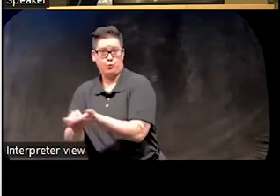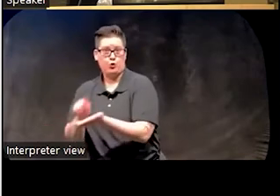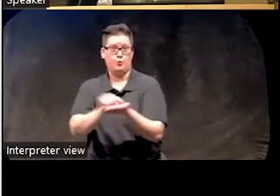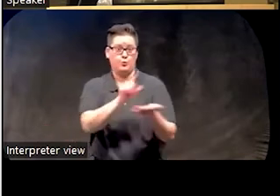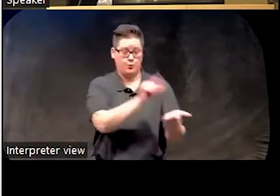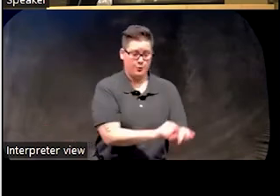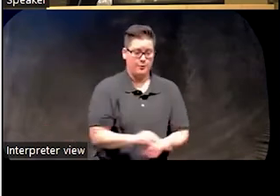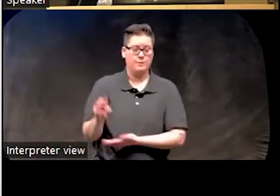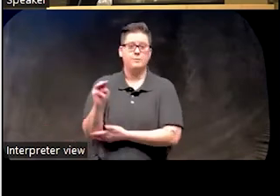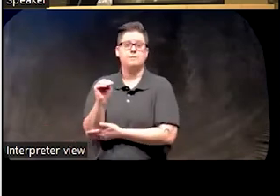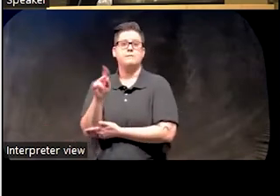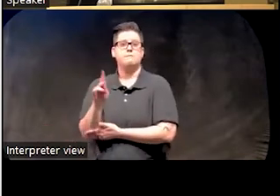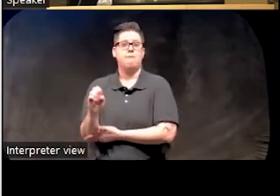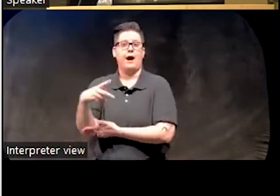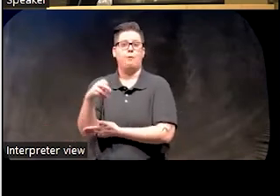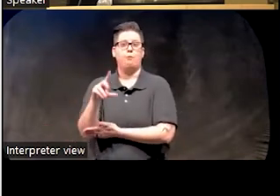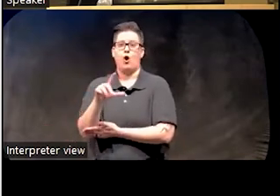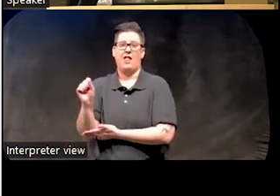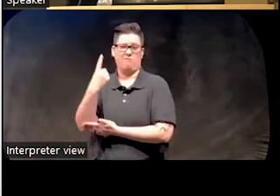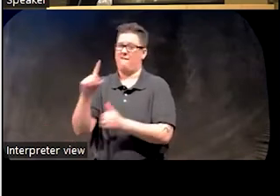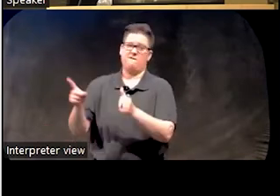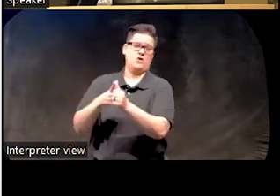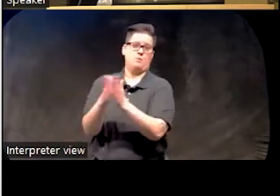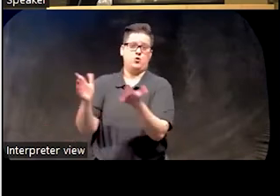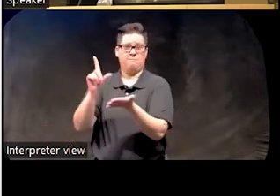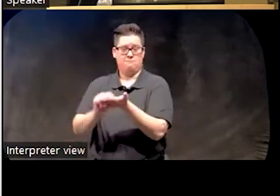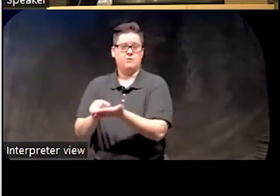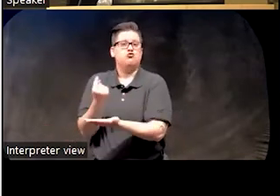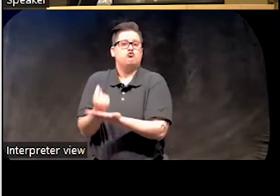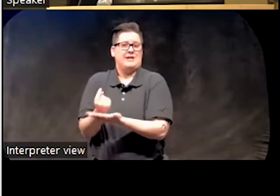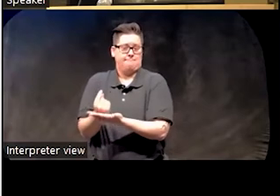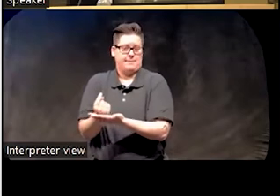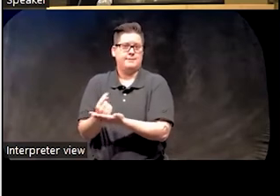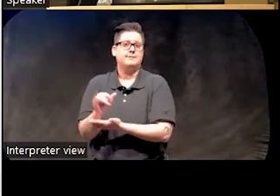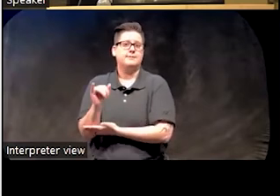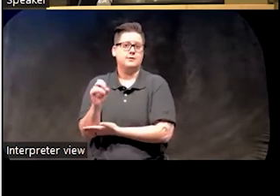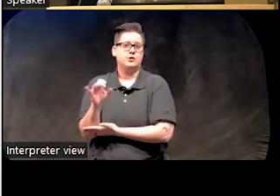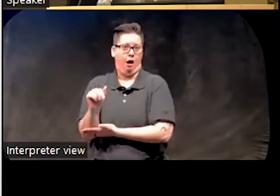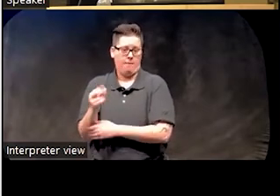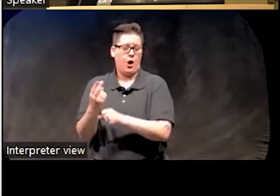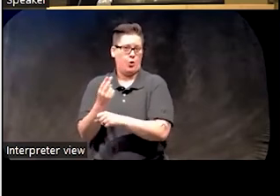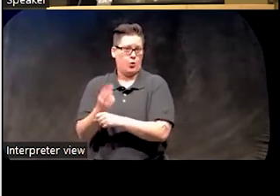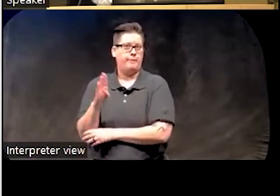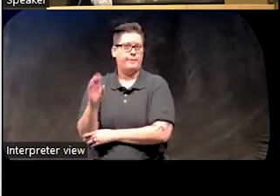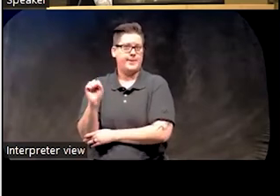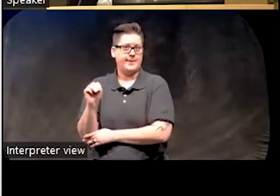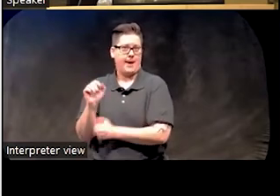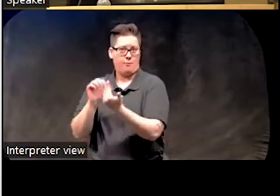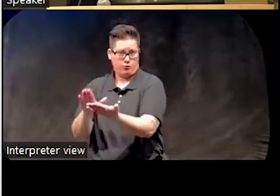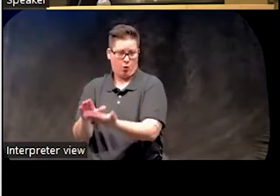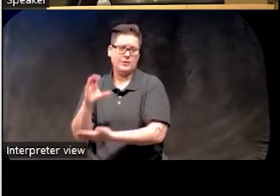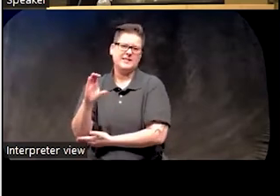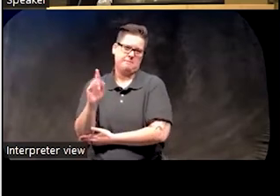Michael Perlis, one of the first books published on treatment of insomnia using this behavioral sleep medicine approach,